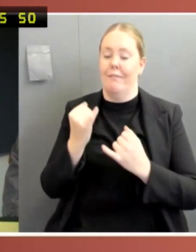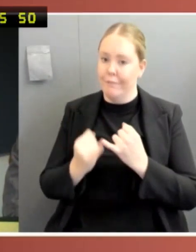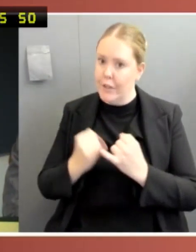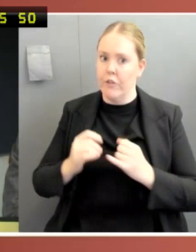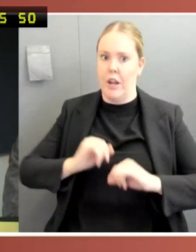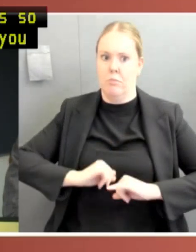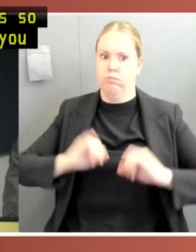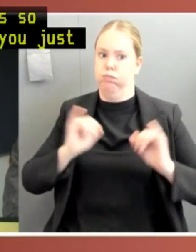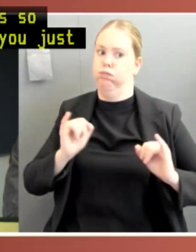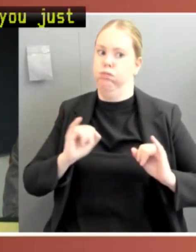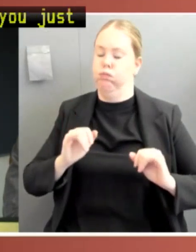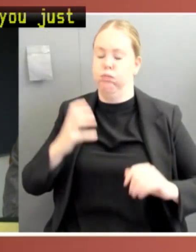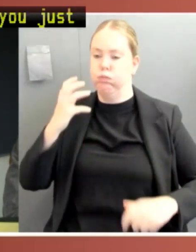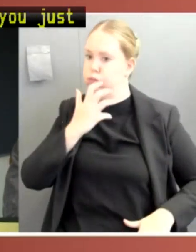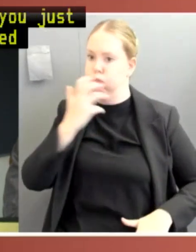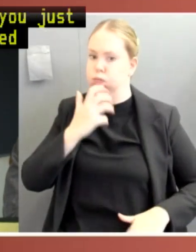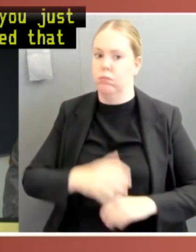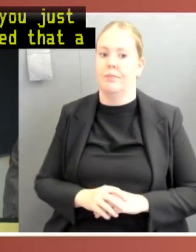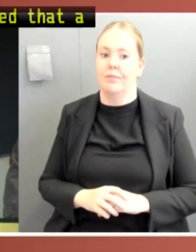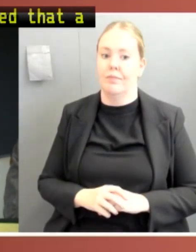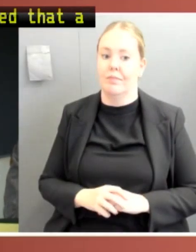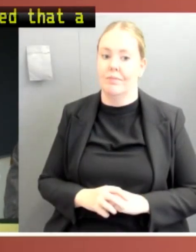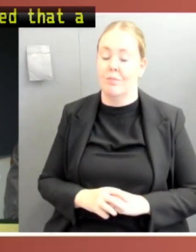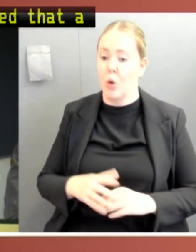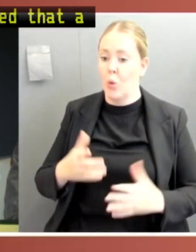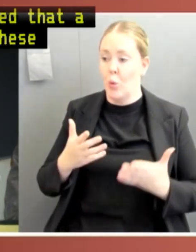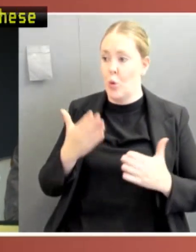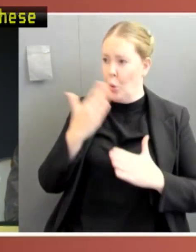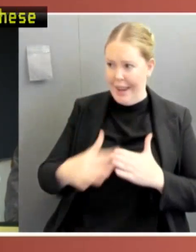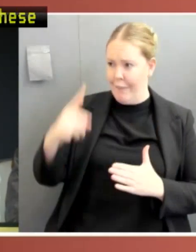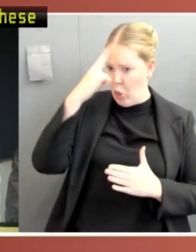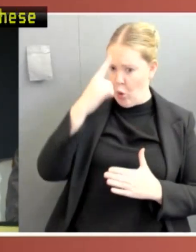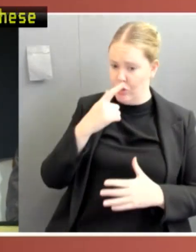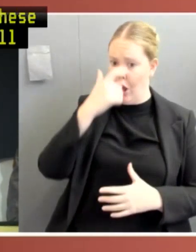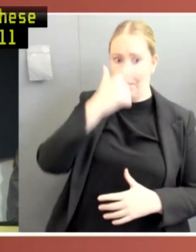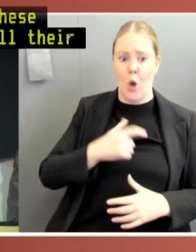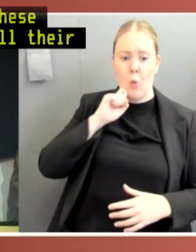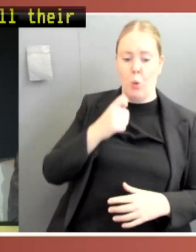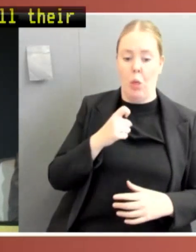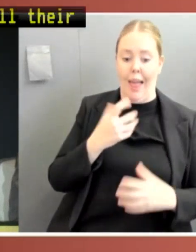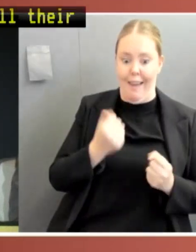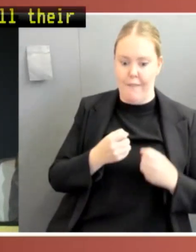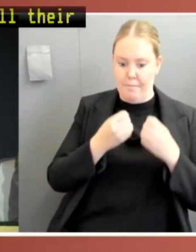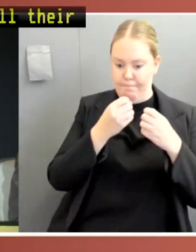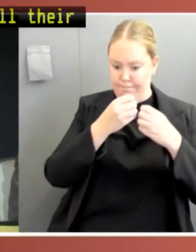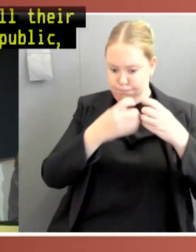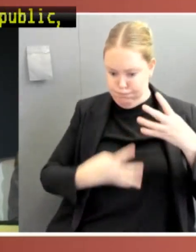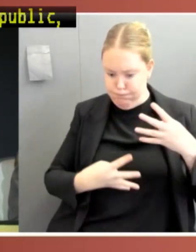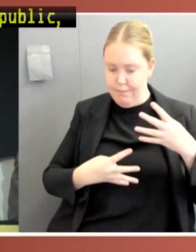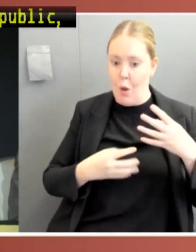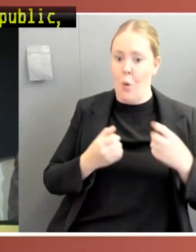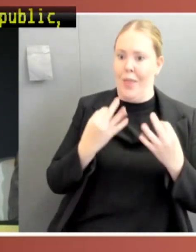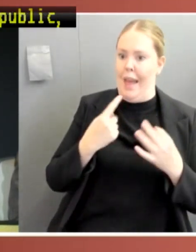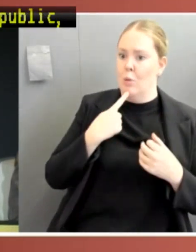a person would take on all these ministries and not even tell their colleagues, let alone the public, about it. That sometimes we're blindsided by things that we just think,